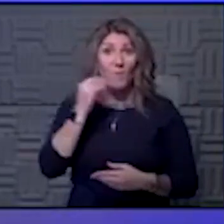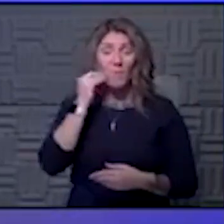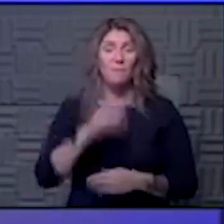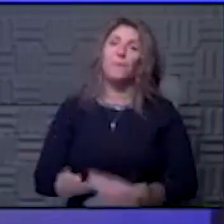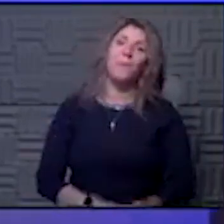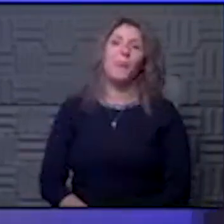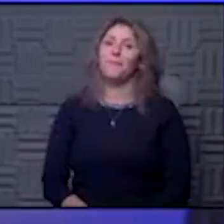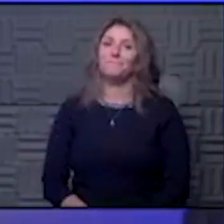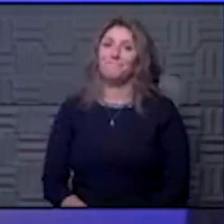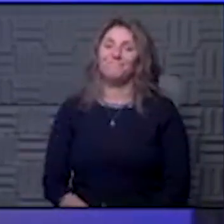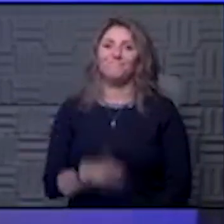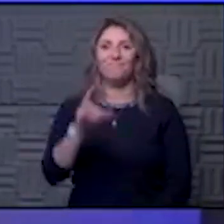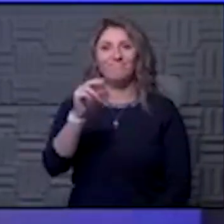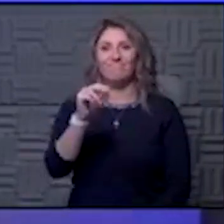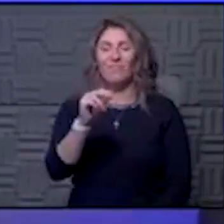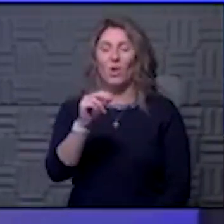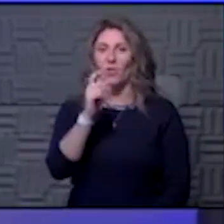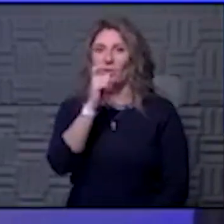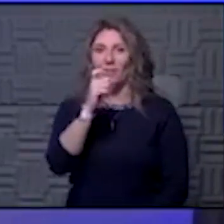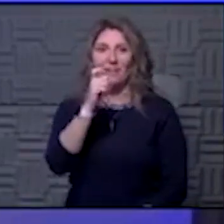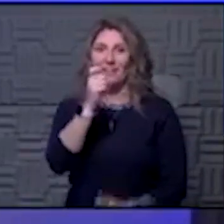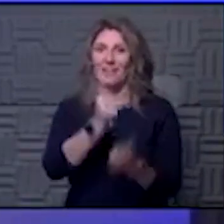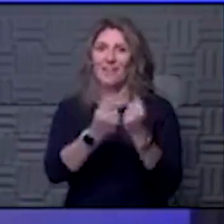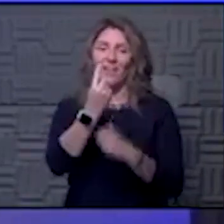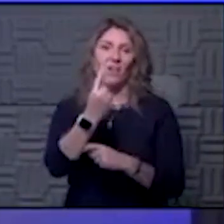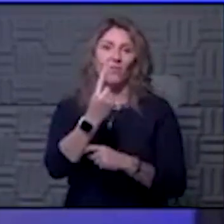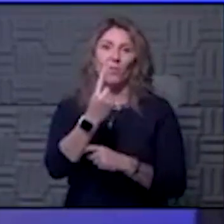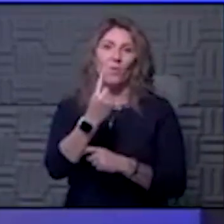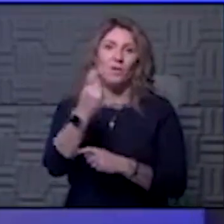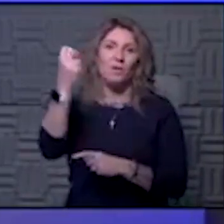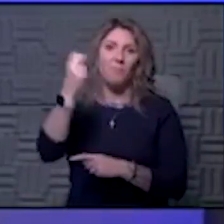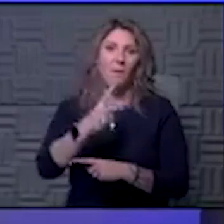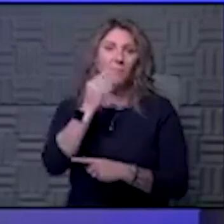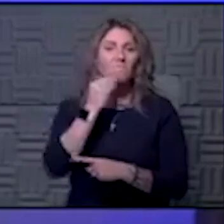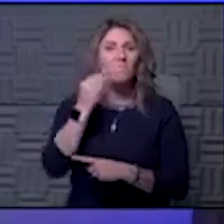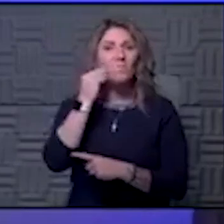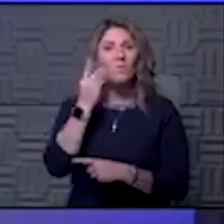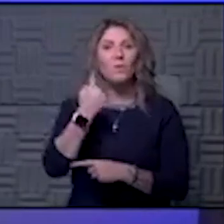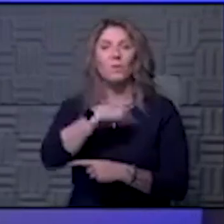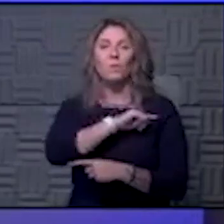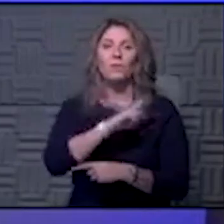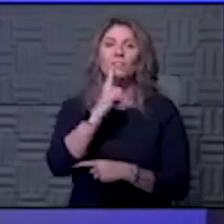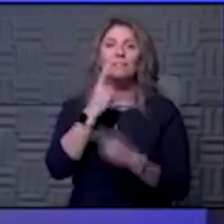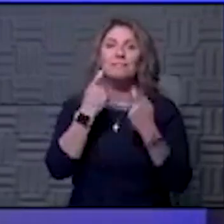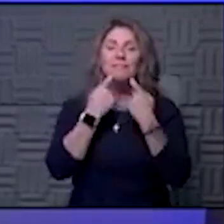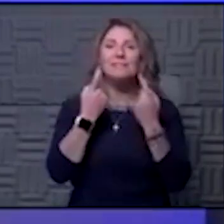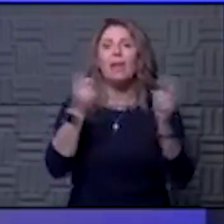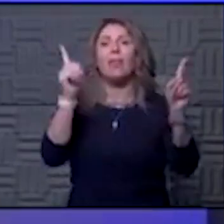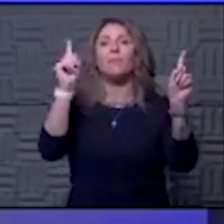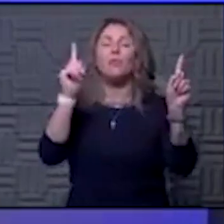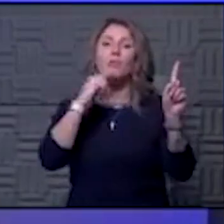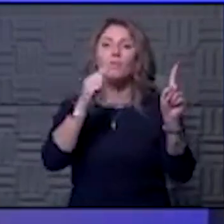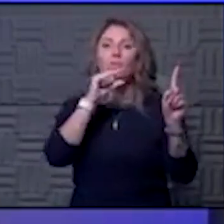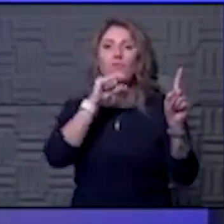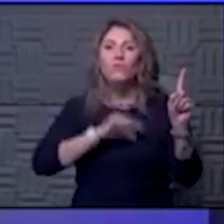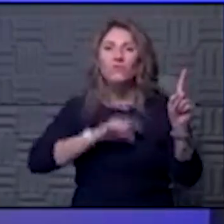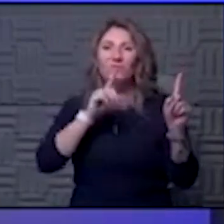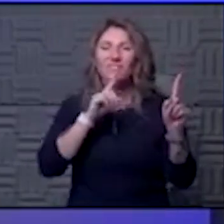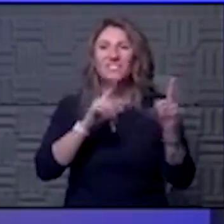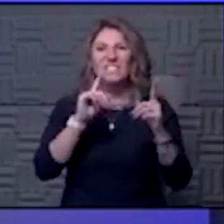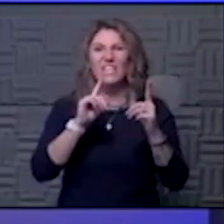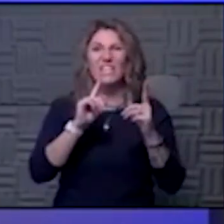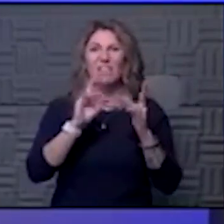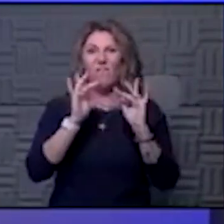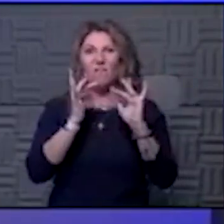No, we are not going to bring everybody home. think we're going to celebrate Thanksgiving virtually, same for Christmas. I think these are